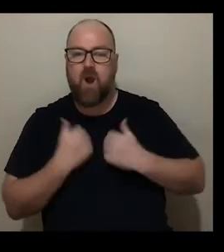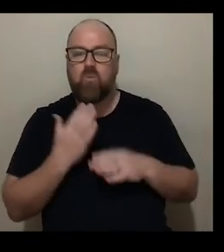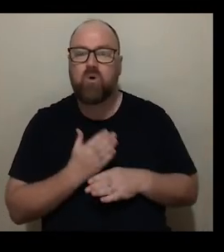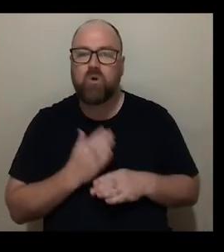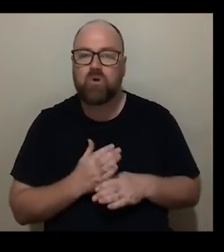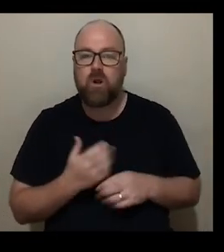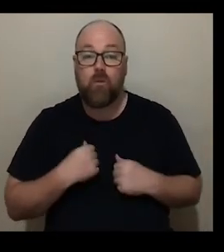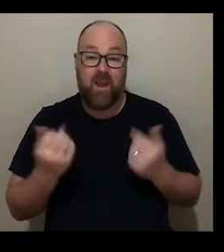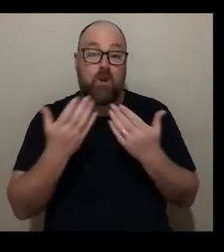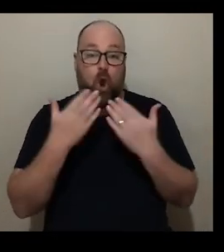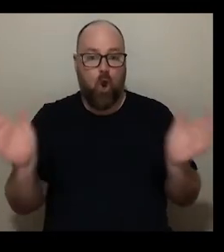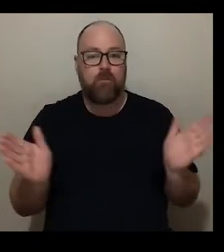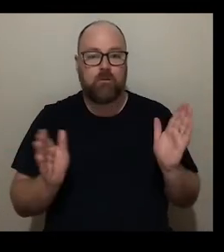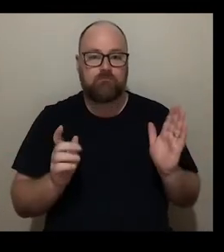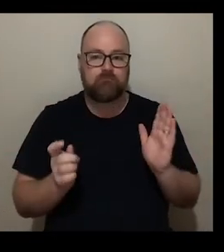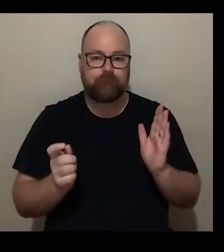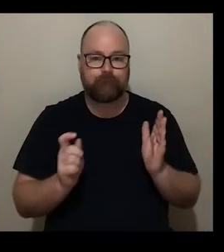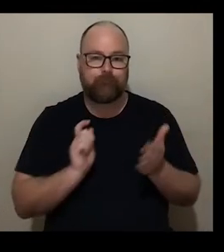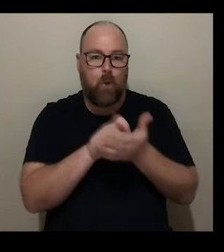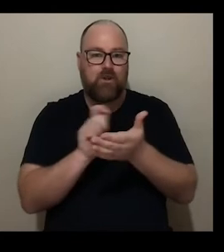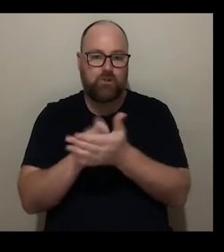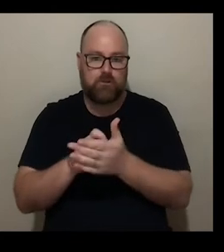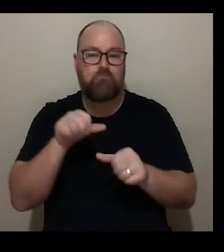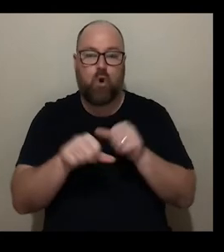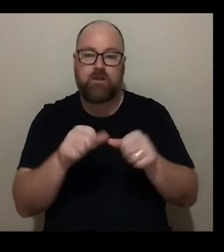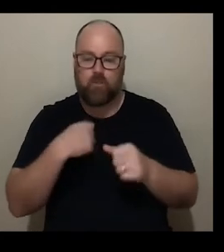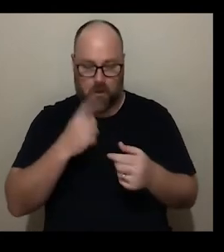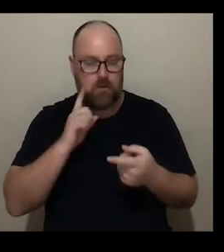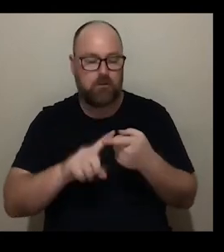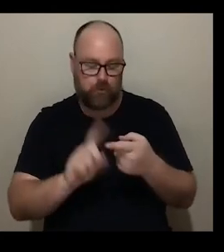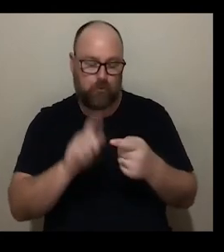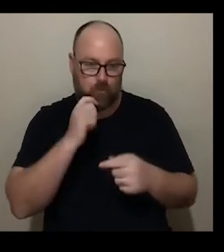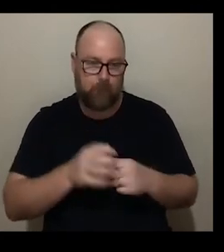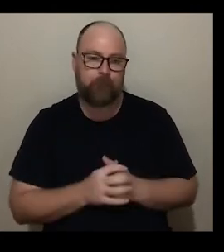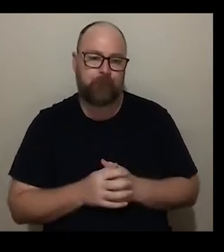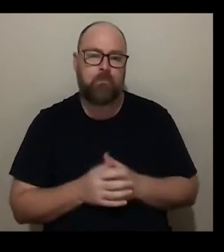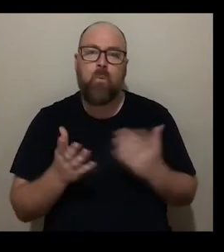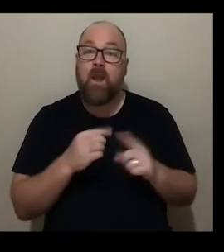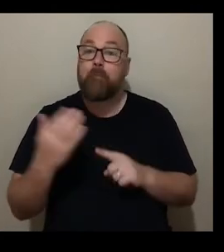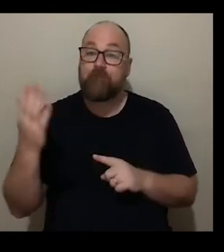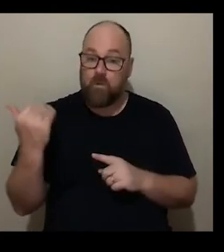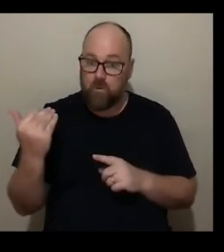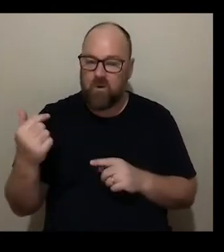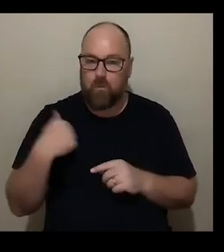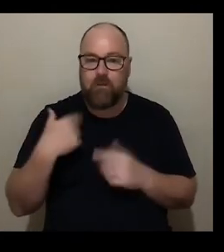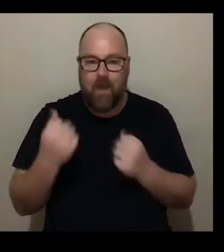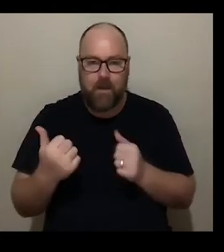people know us for holding an open commissioning process which we're very much keeping moving forward but whereas previously